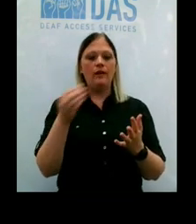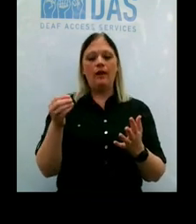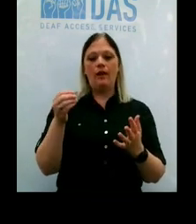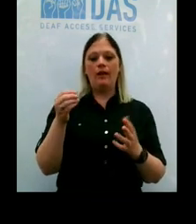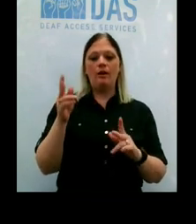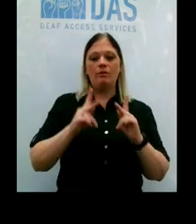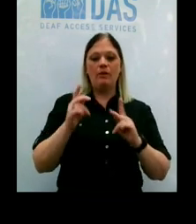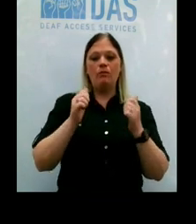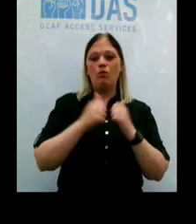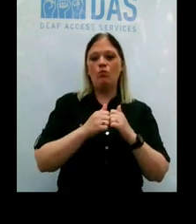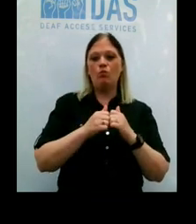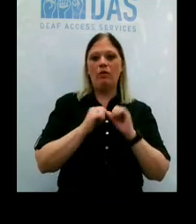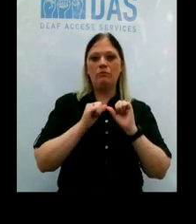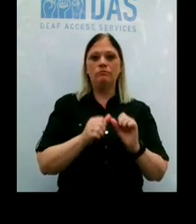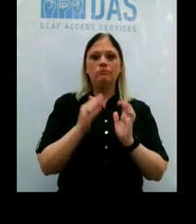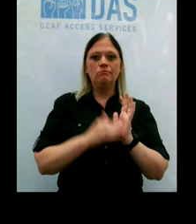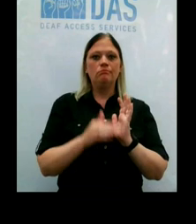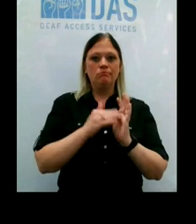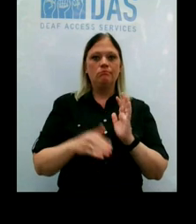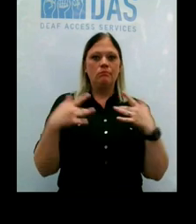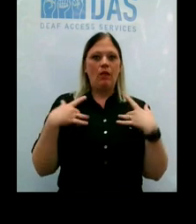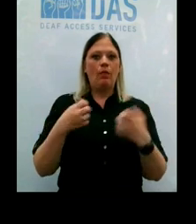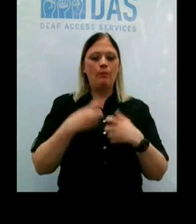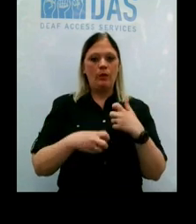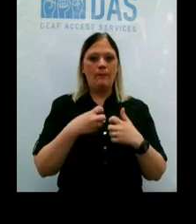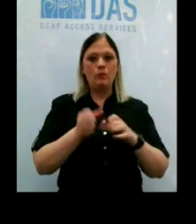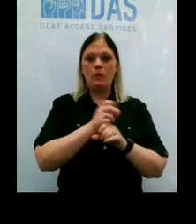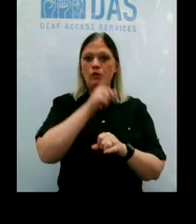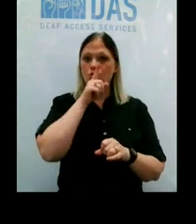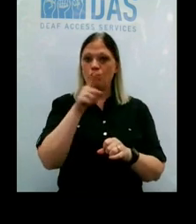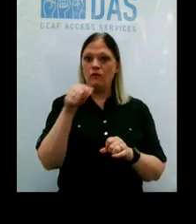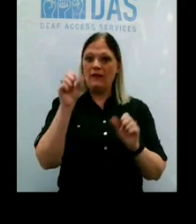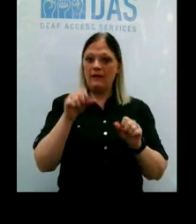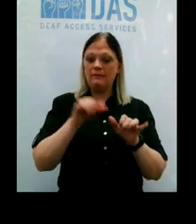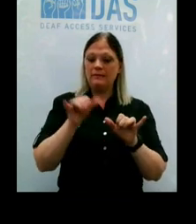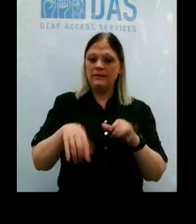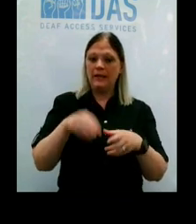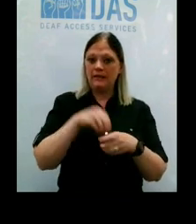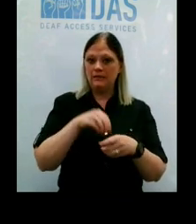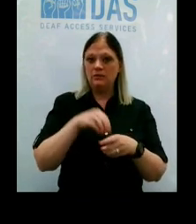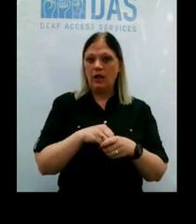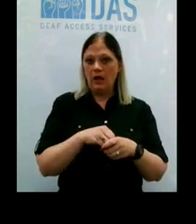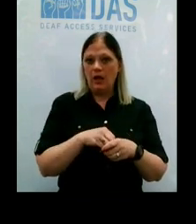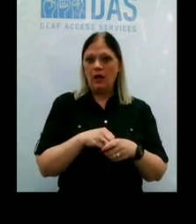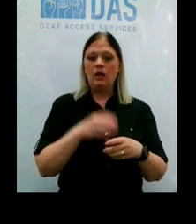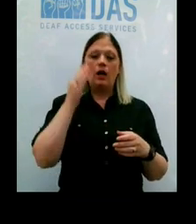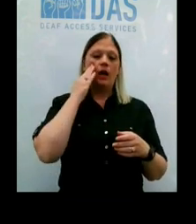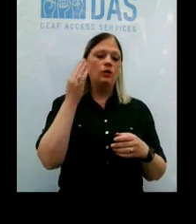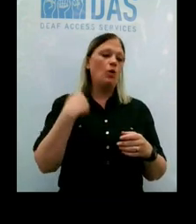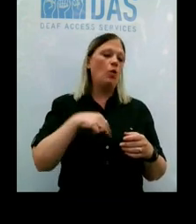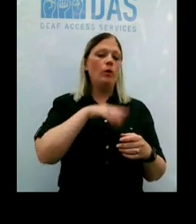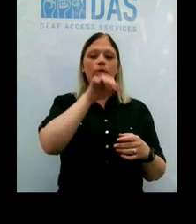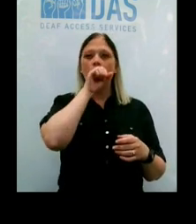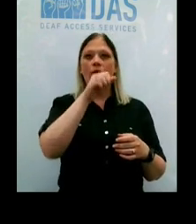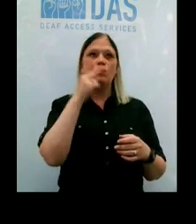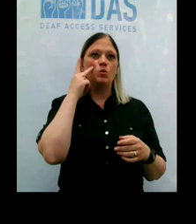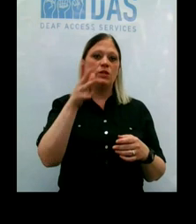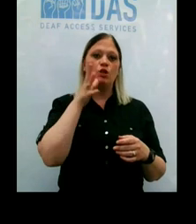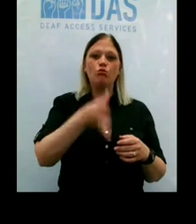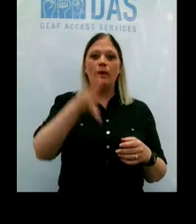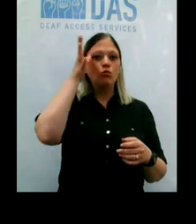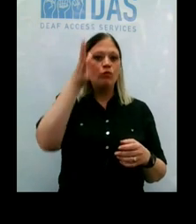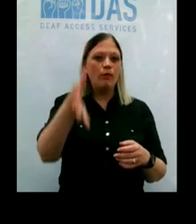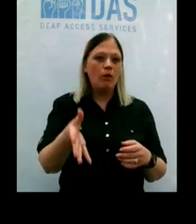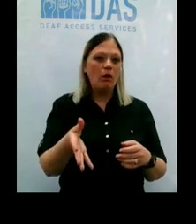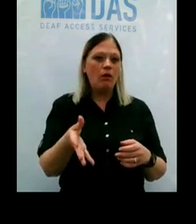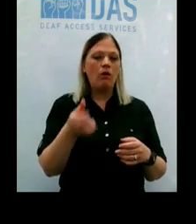with chronic conditions. So remember, we have to make sure that they are able to stay inside. I know we would all love to see our grandparents or,